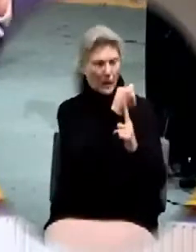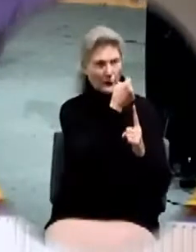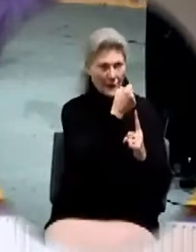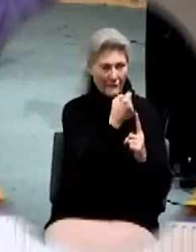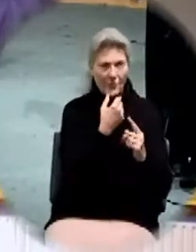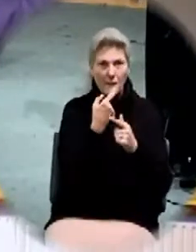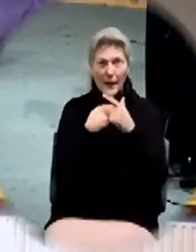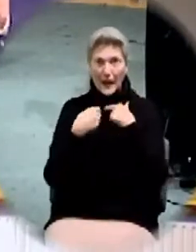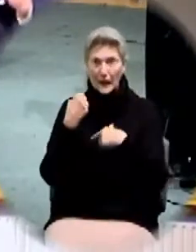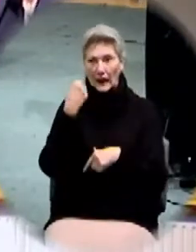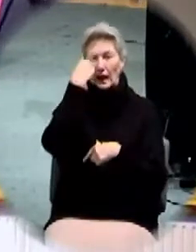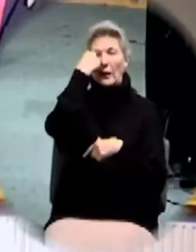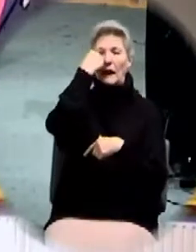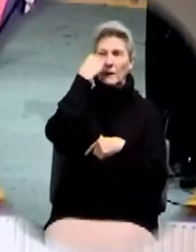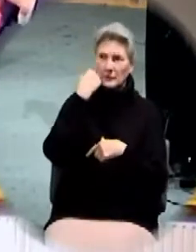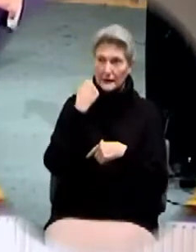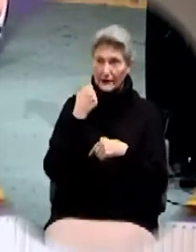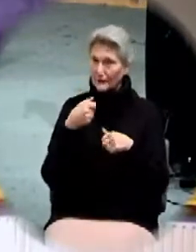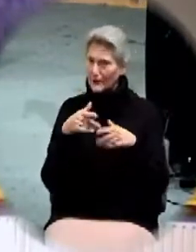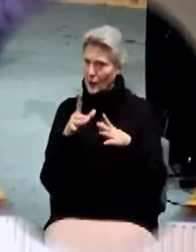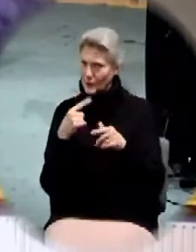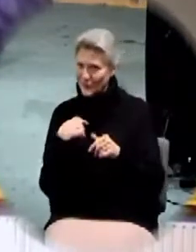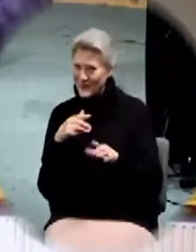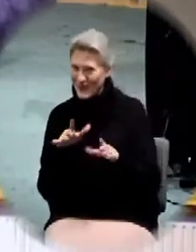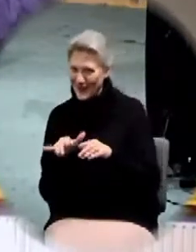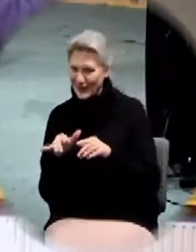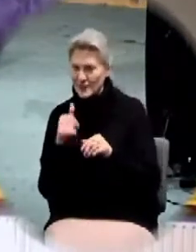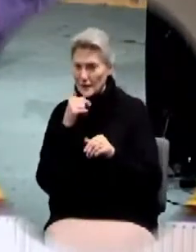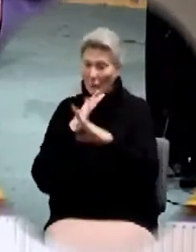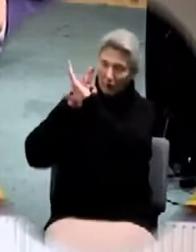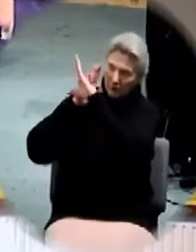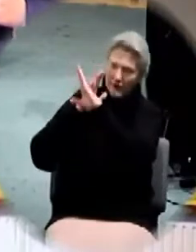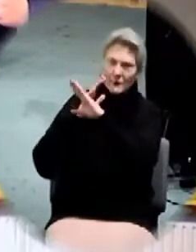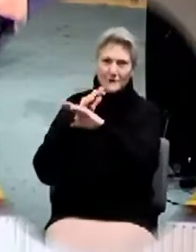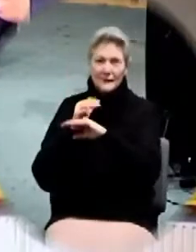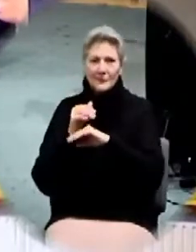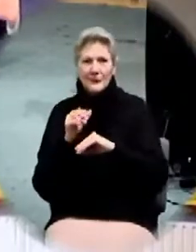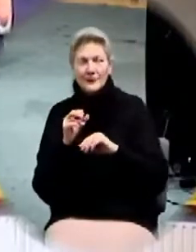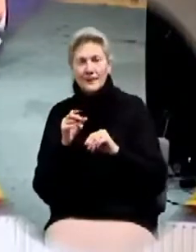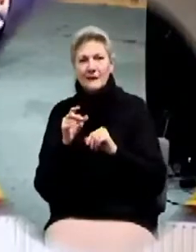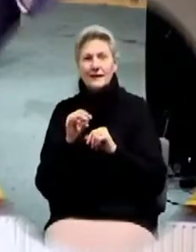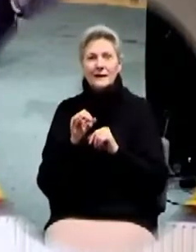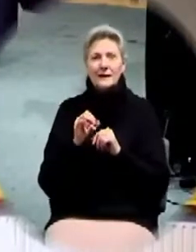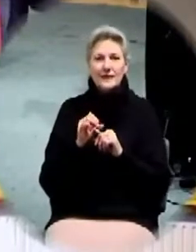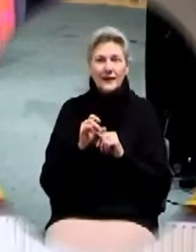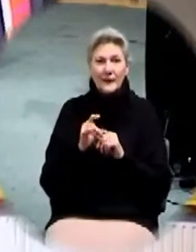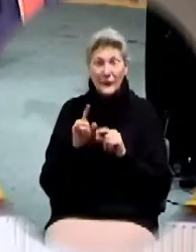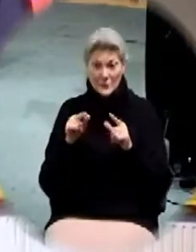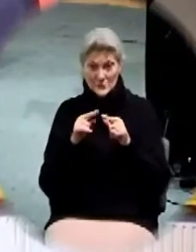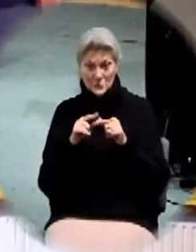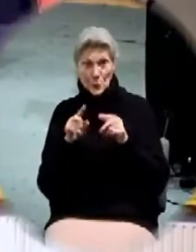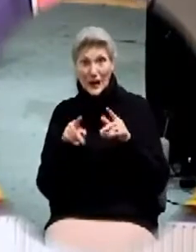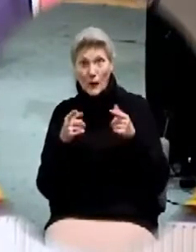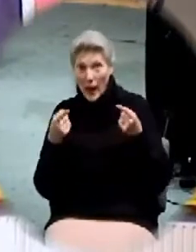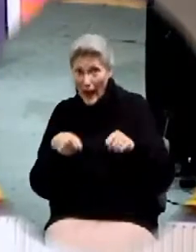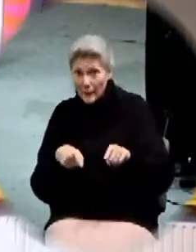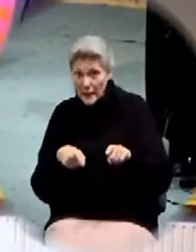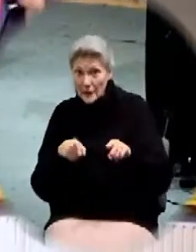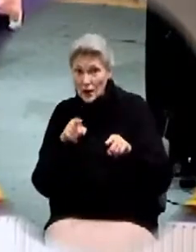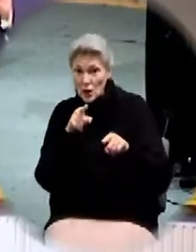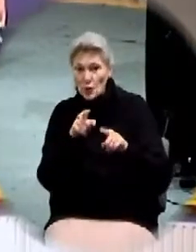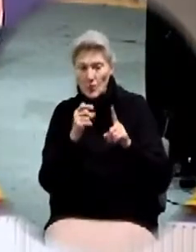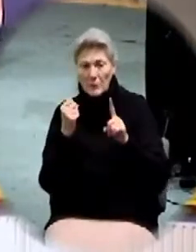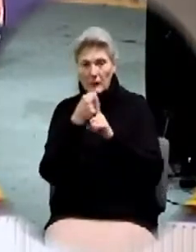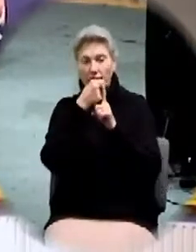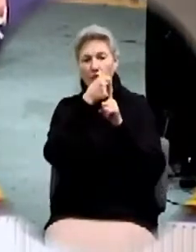with your face, if you allowed me to do that and didn't block it and beat me up, you know, there's some laws of motion that are